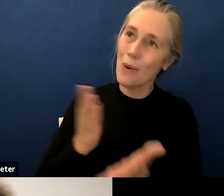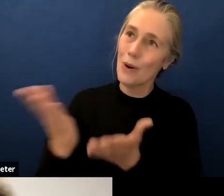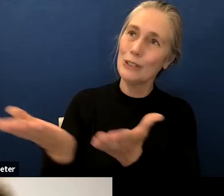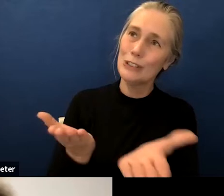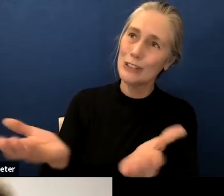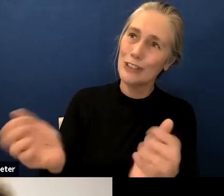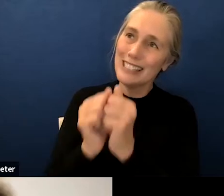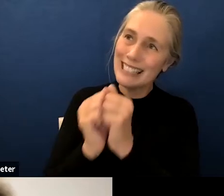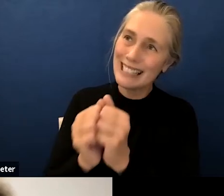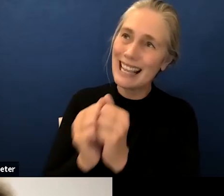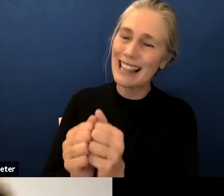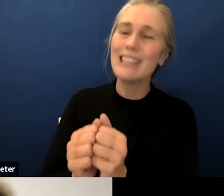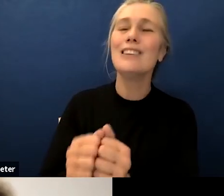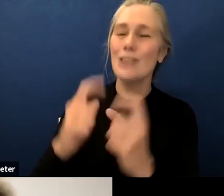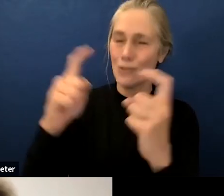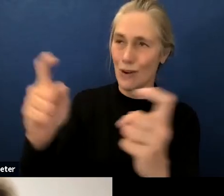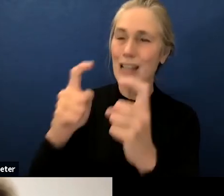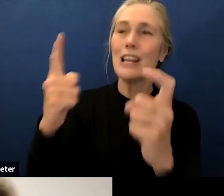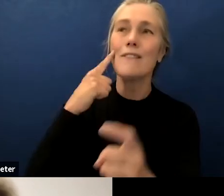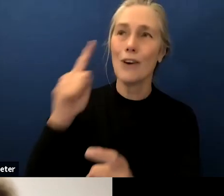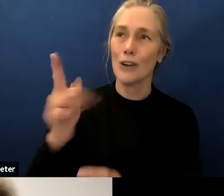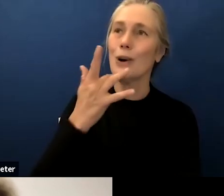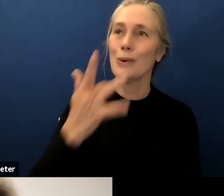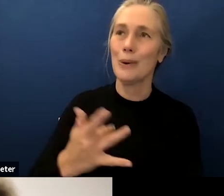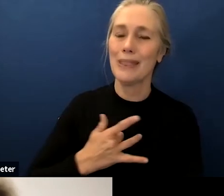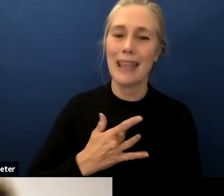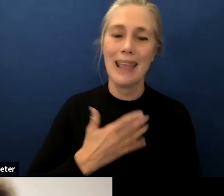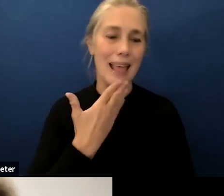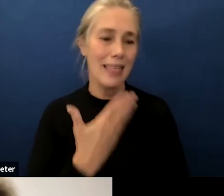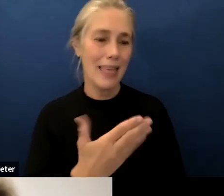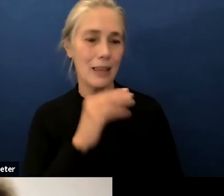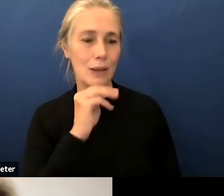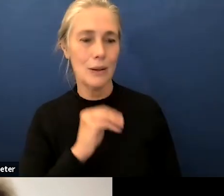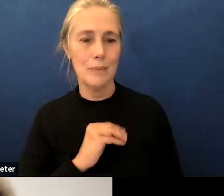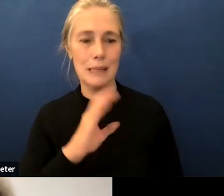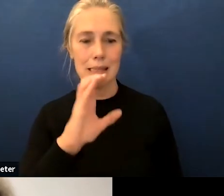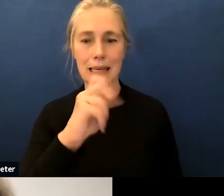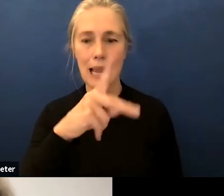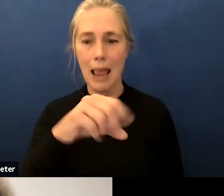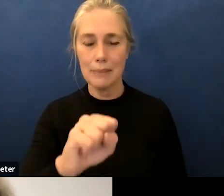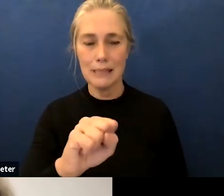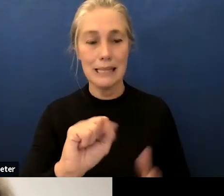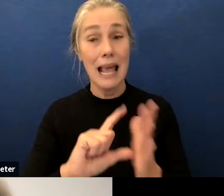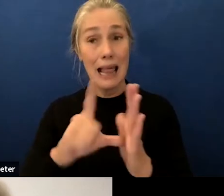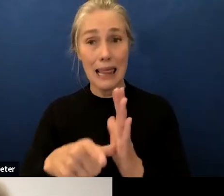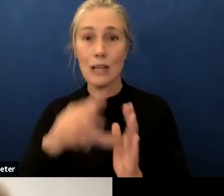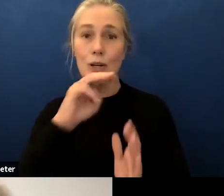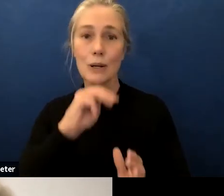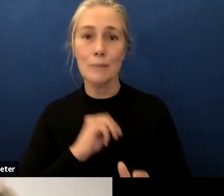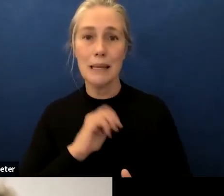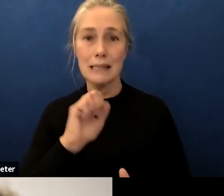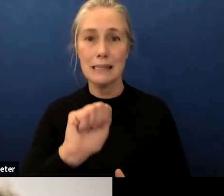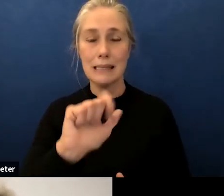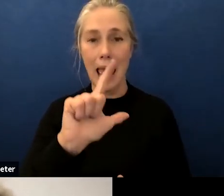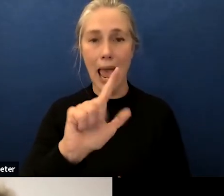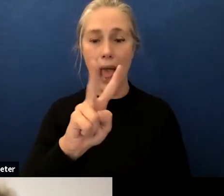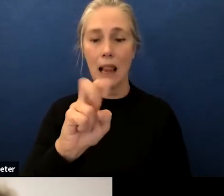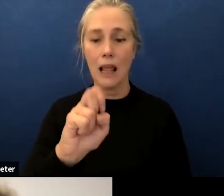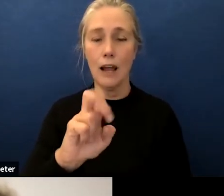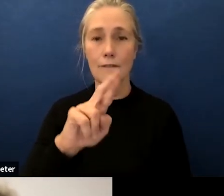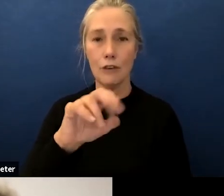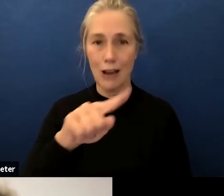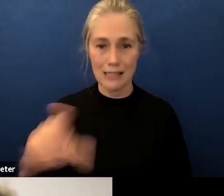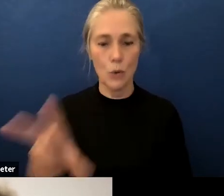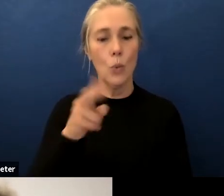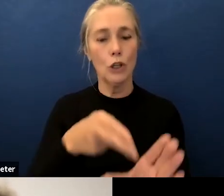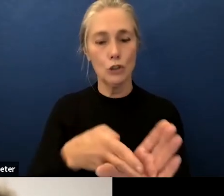thank you miss caps miss alvarez is going to be joining us a little later in the meeting so i'll go ahead with my comments and then we'll follow